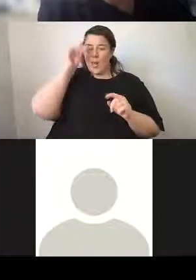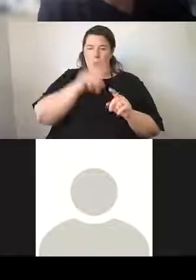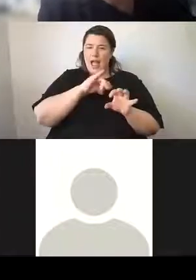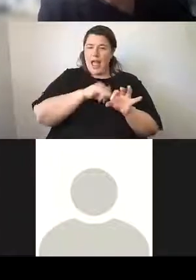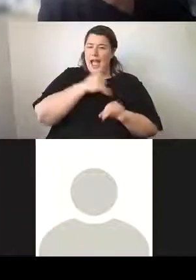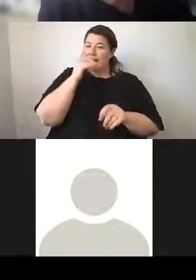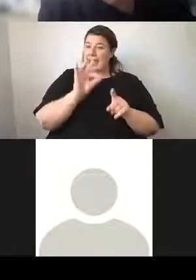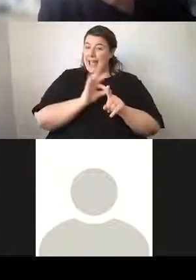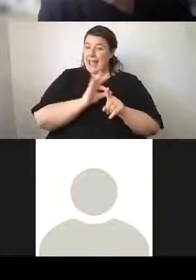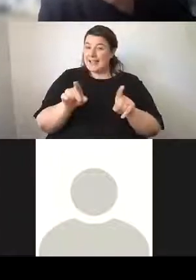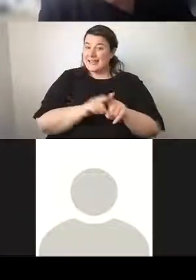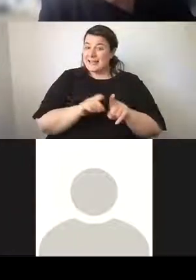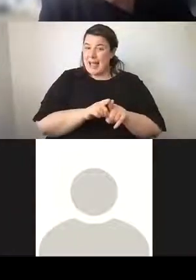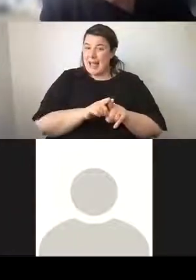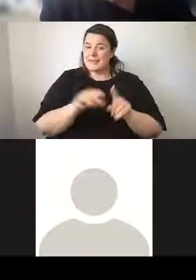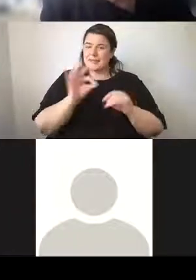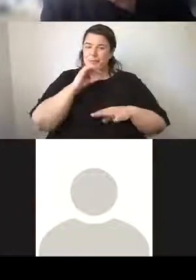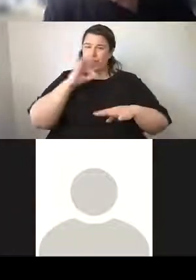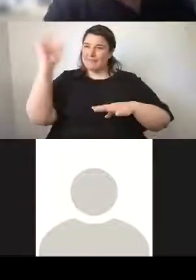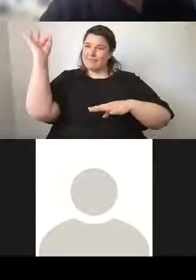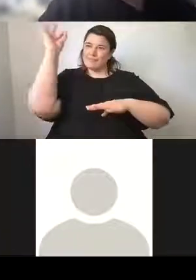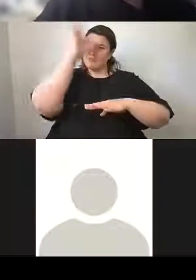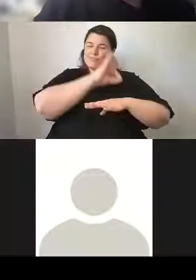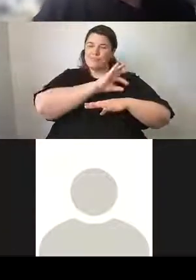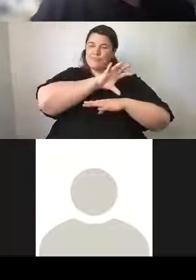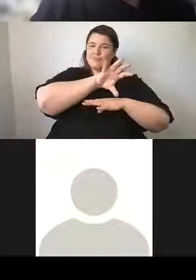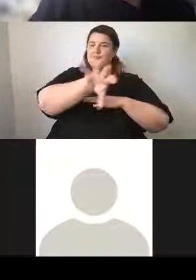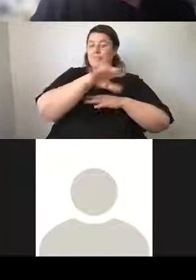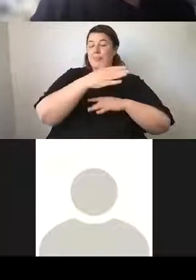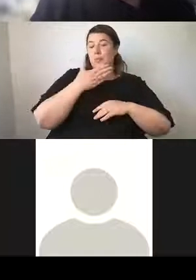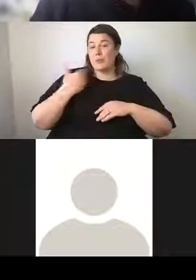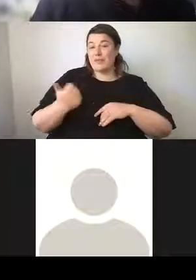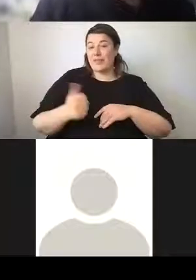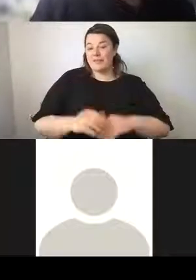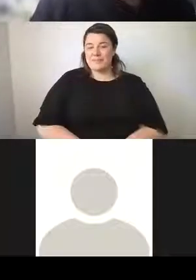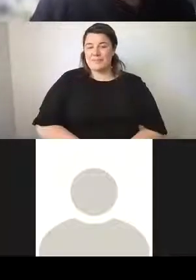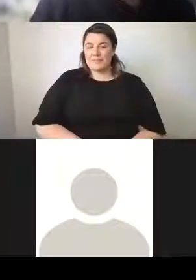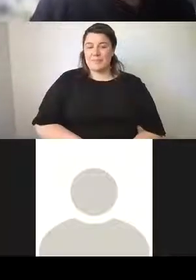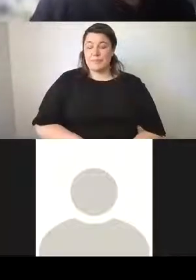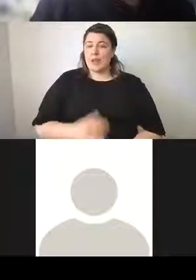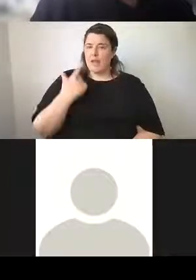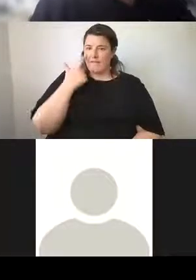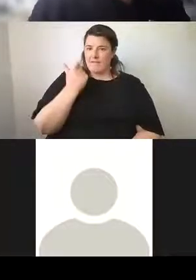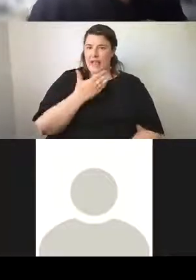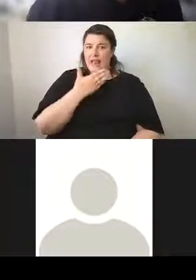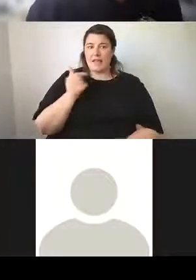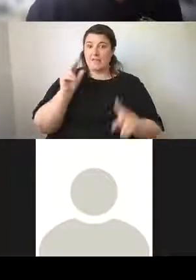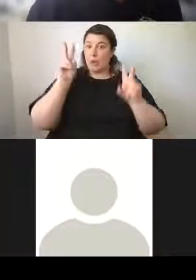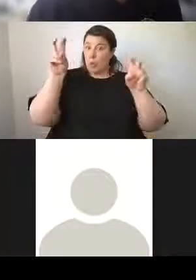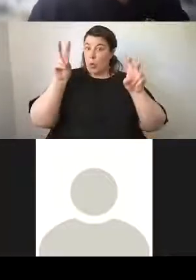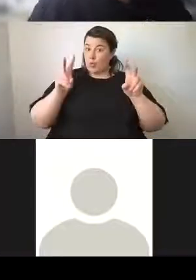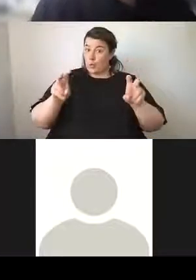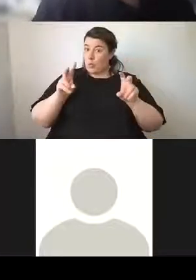glow, particularly when the sun falls across them. I found some lovely quotes that extoll the beauty of the